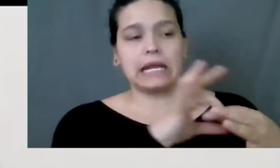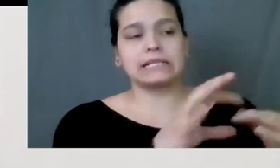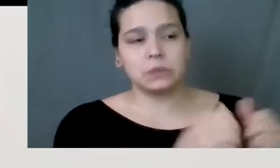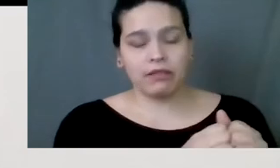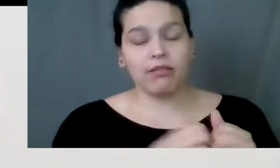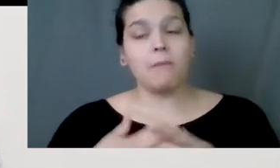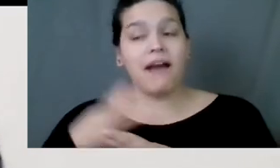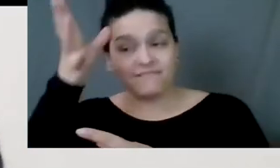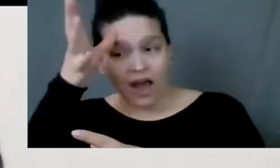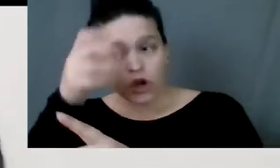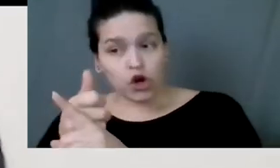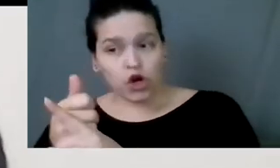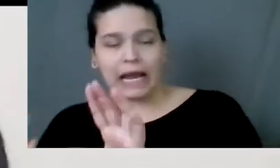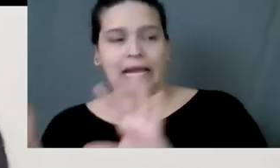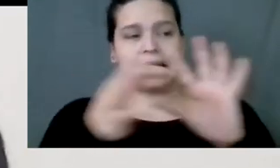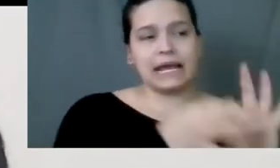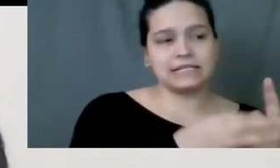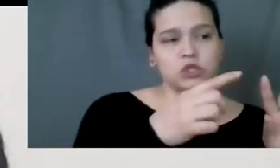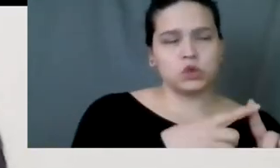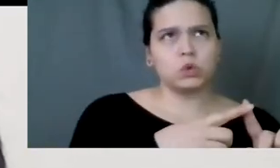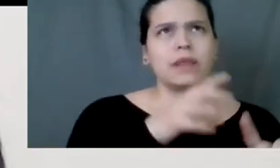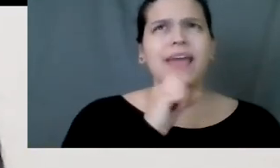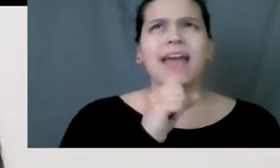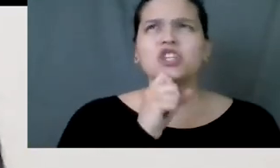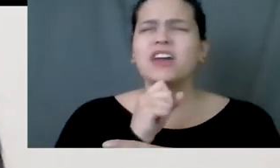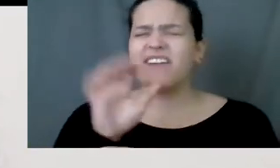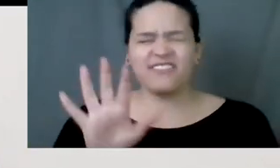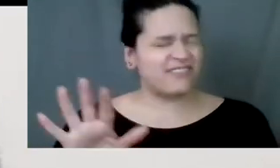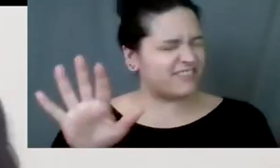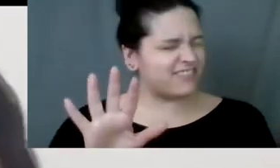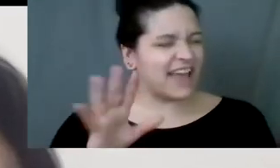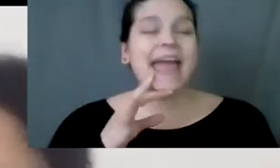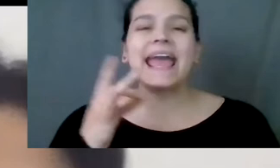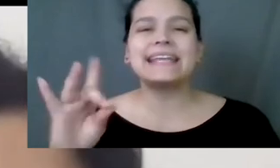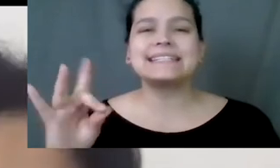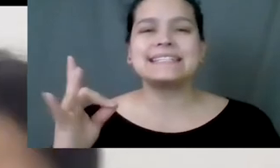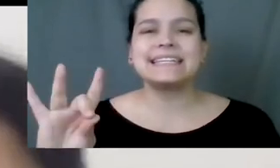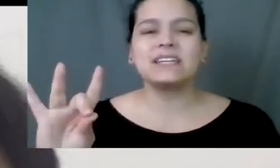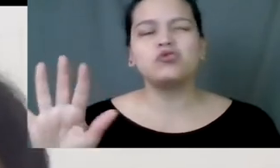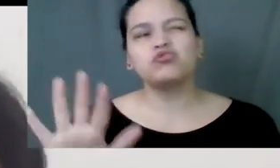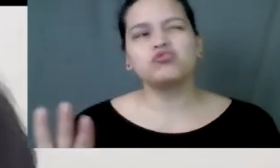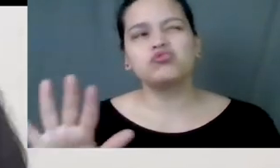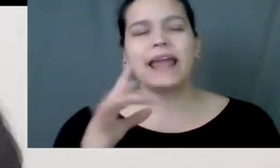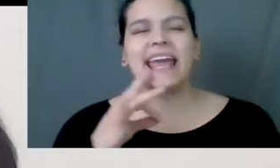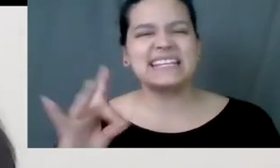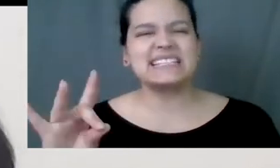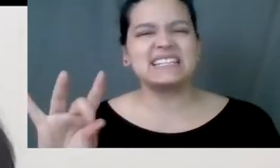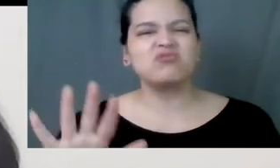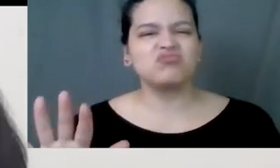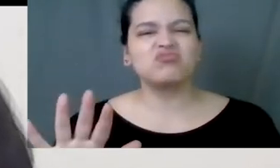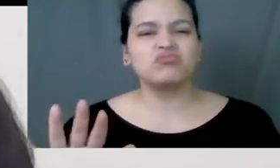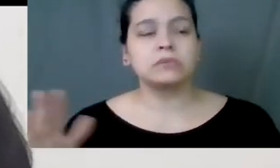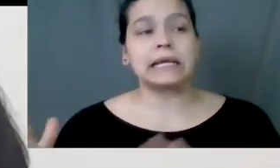that my father reconnected to at the age of 18, around there.